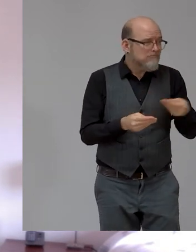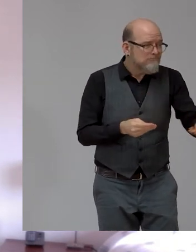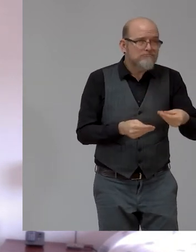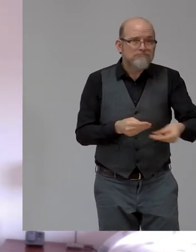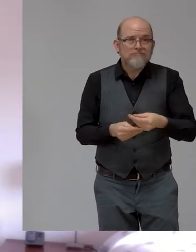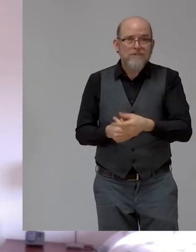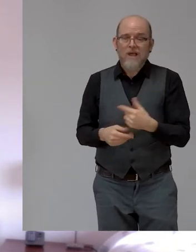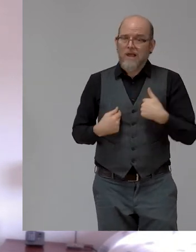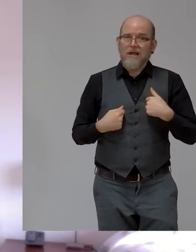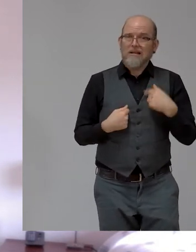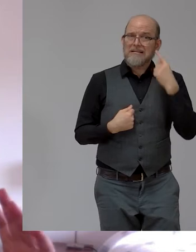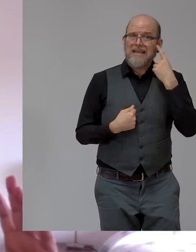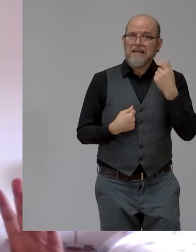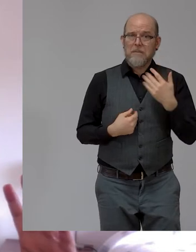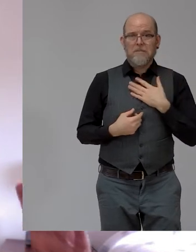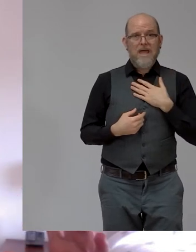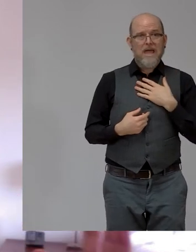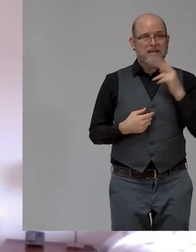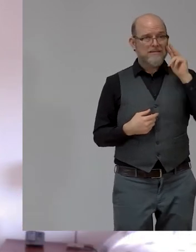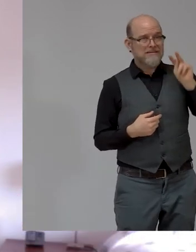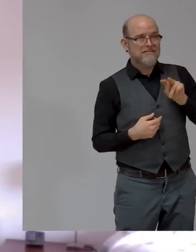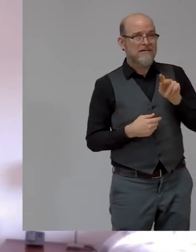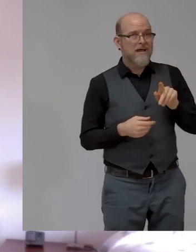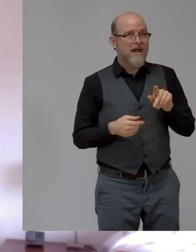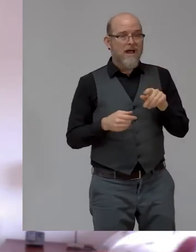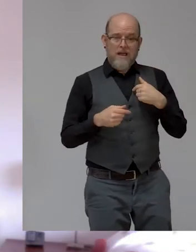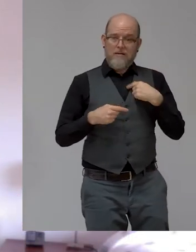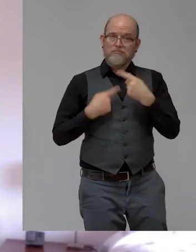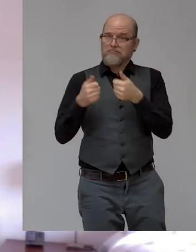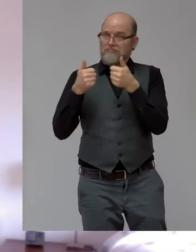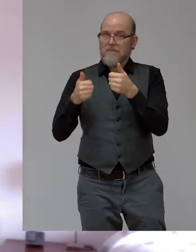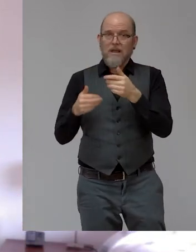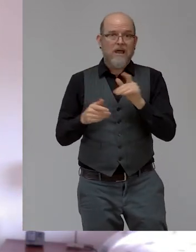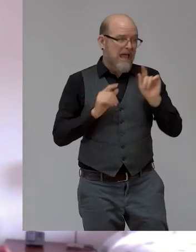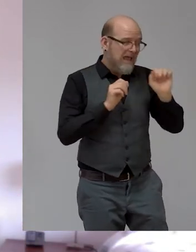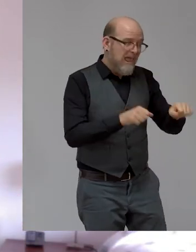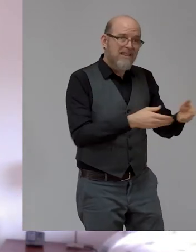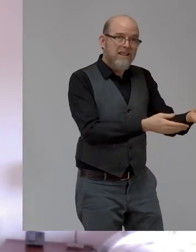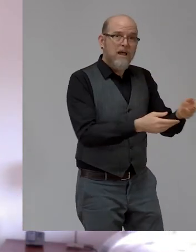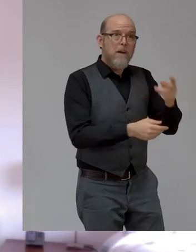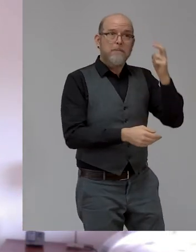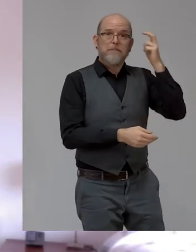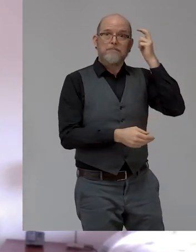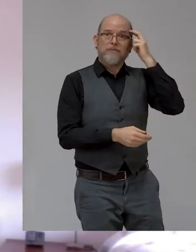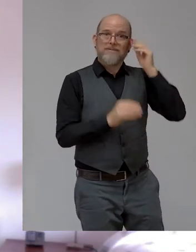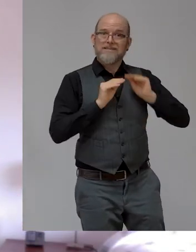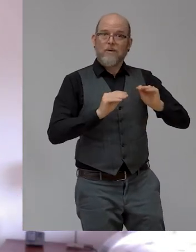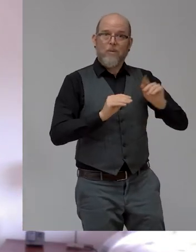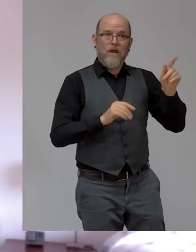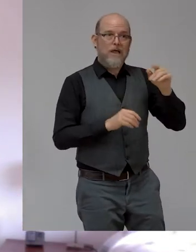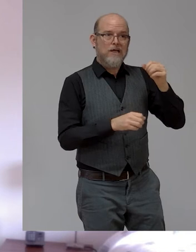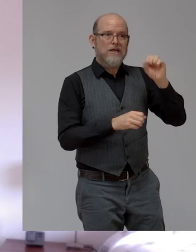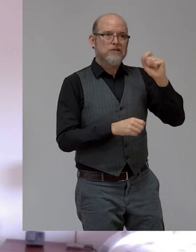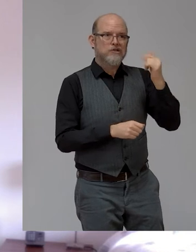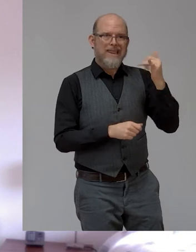and to Professor Stein. But in their own way, you have moving ahead. So for people to tell me that there's a